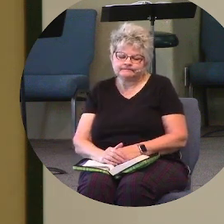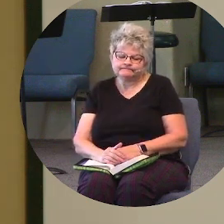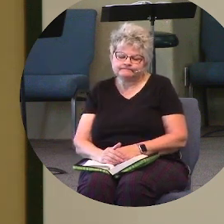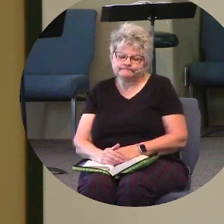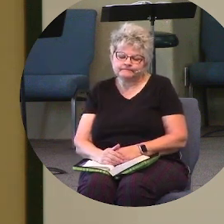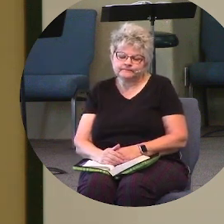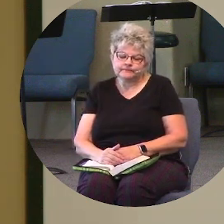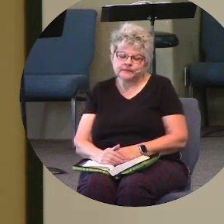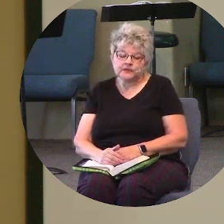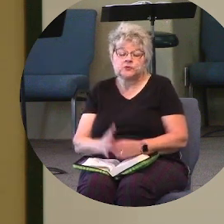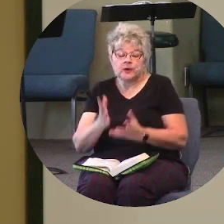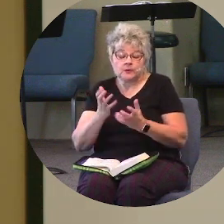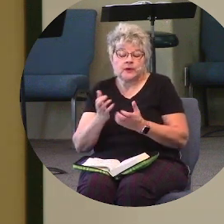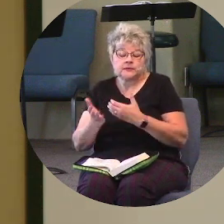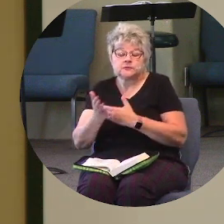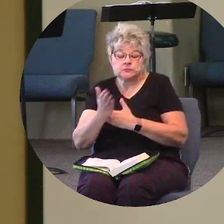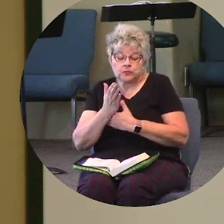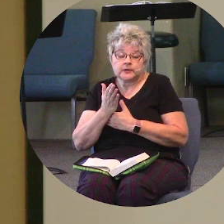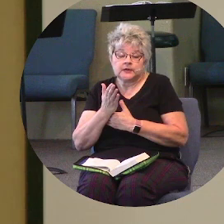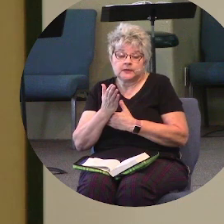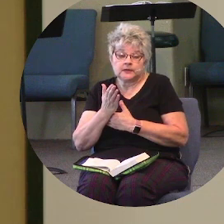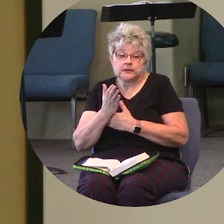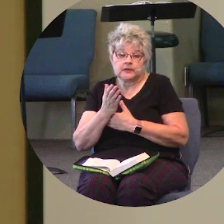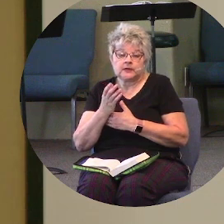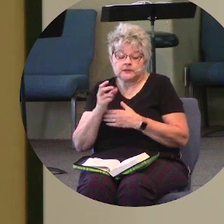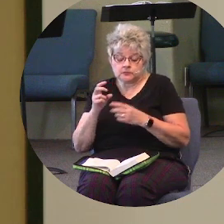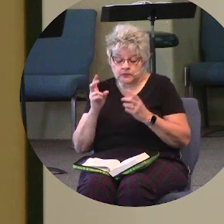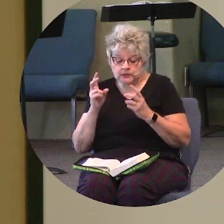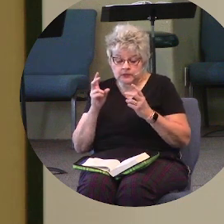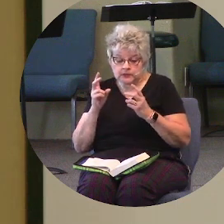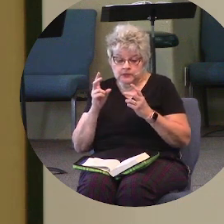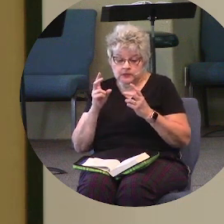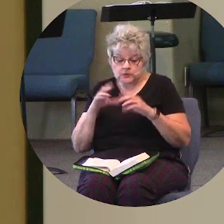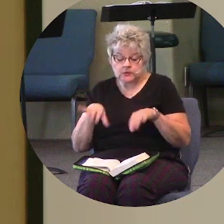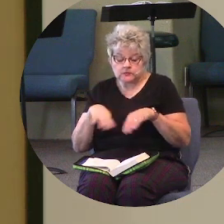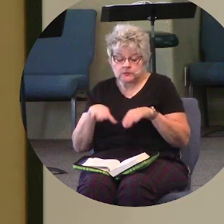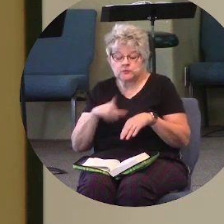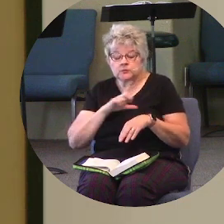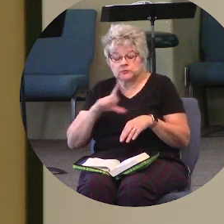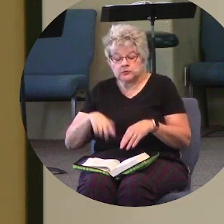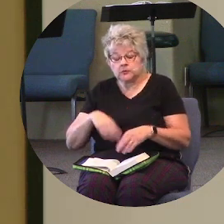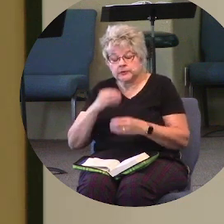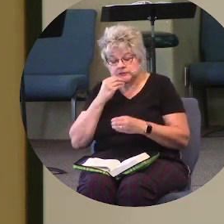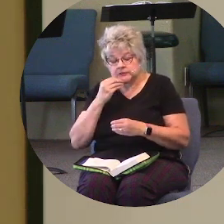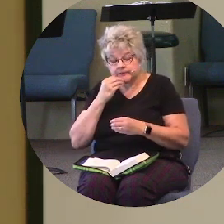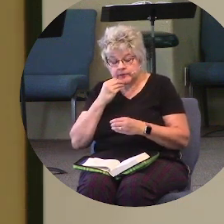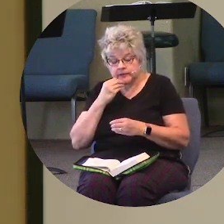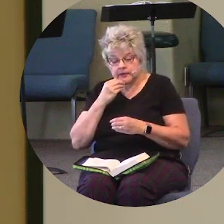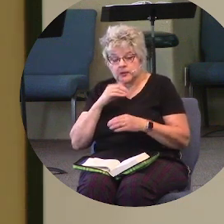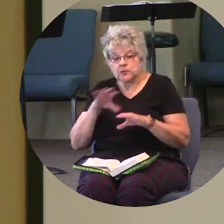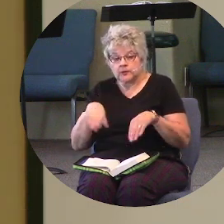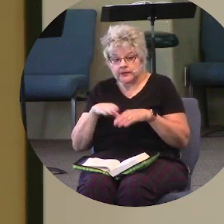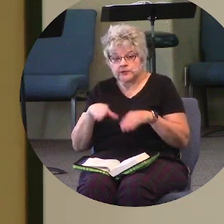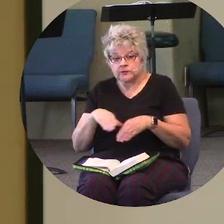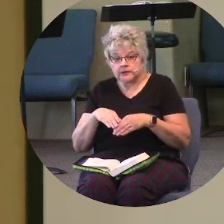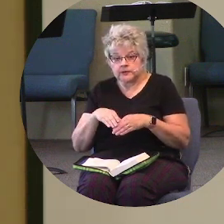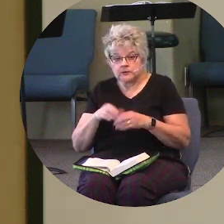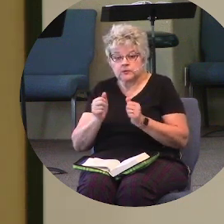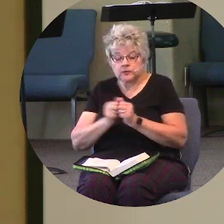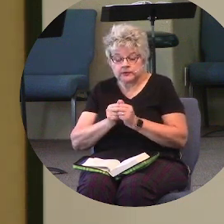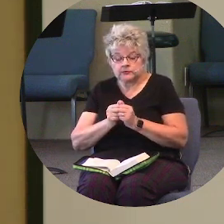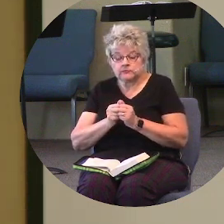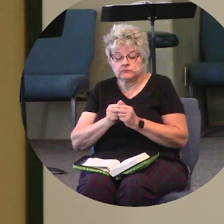And so I want this morning as we look and partake of the Lord's Supper, that we do so with integrity,